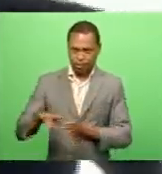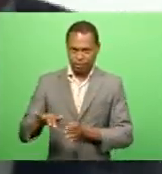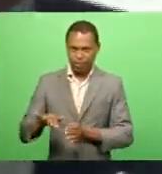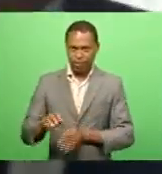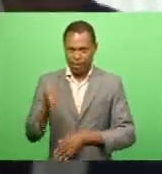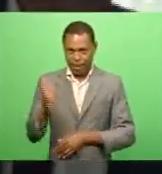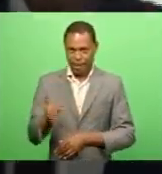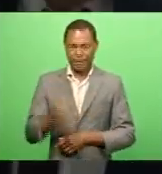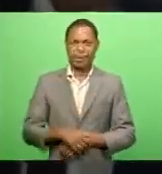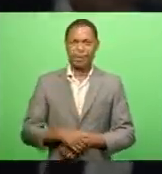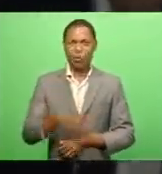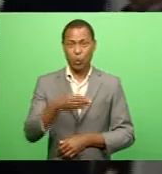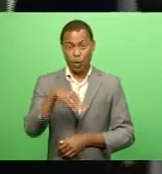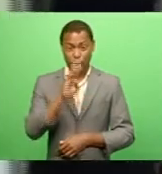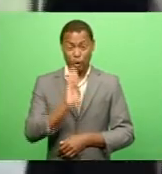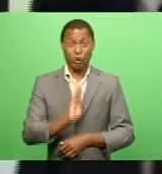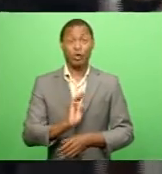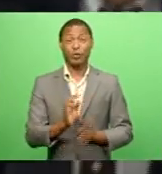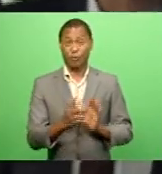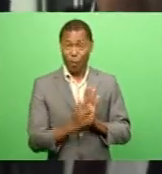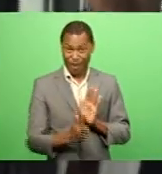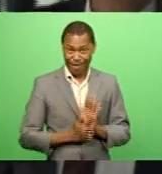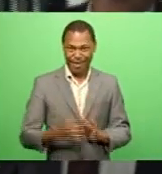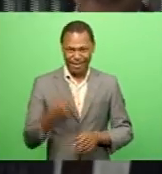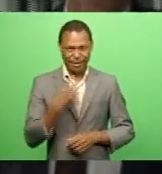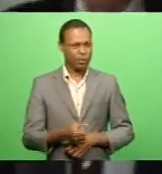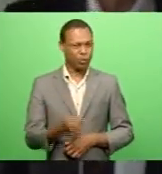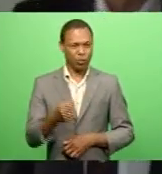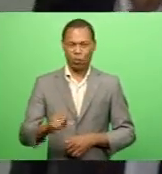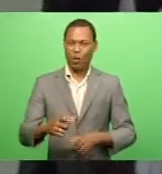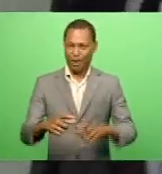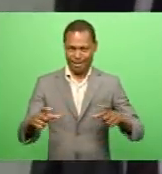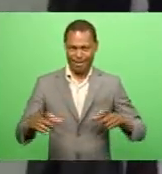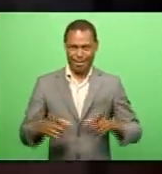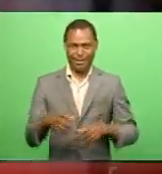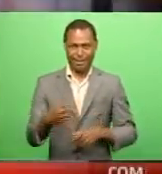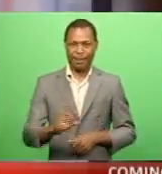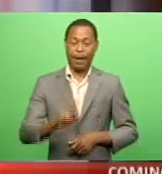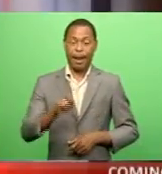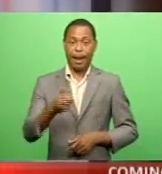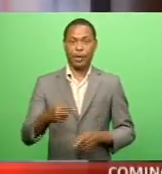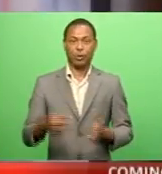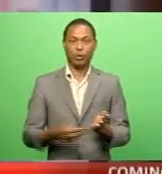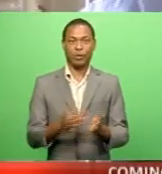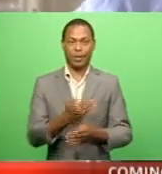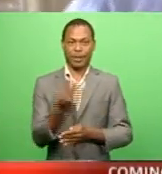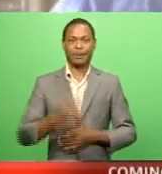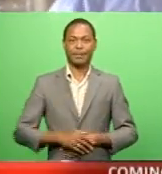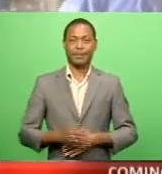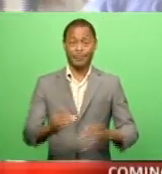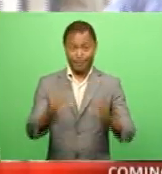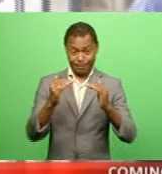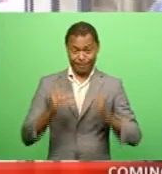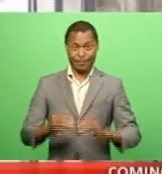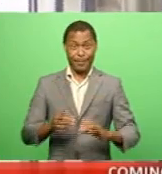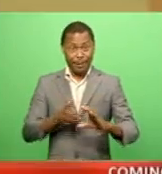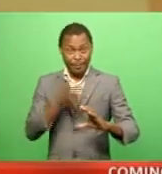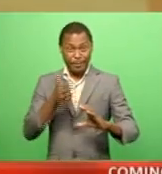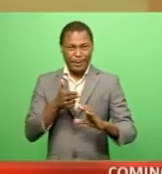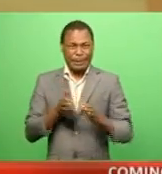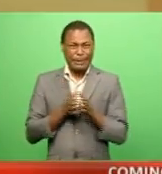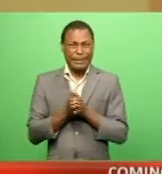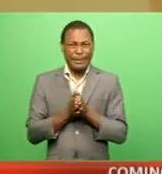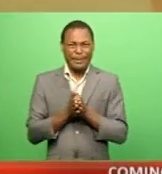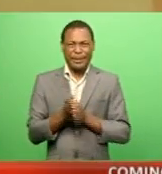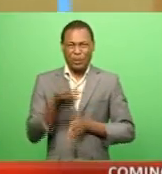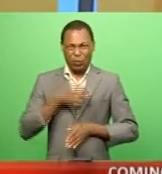deliver his judgment on the no-case-to-answer application next Tuesday And up ahead, filmmakers keen to shoot in